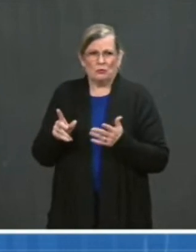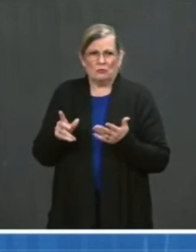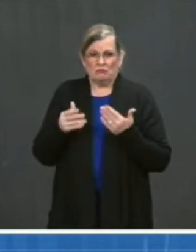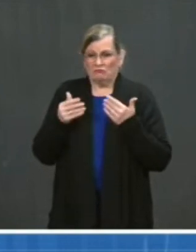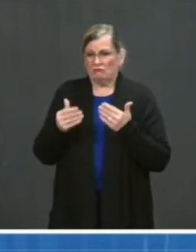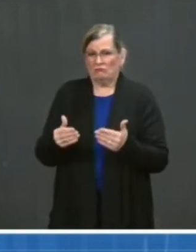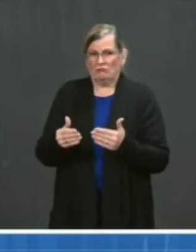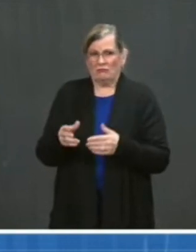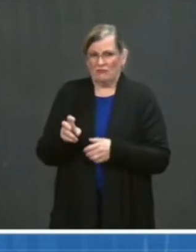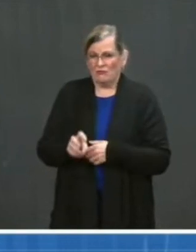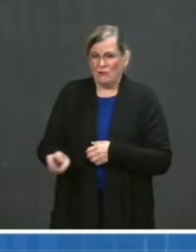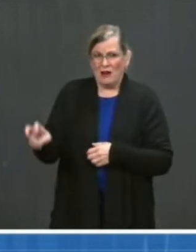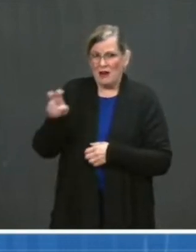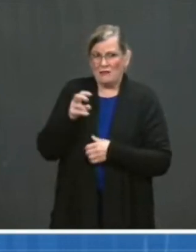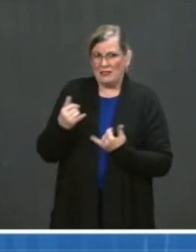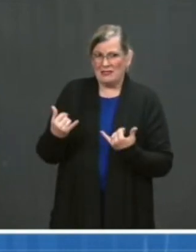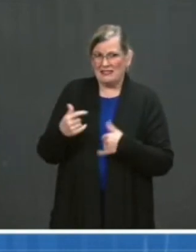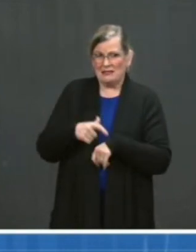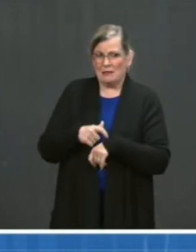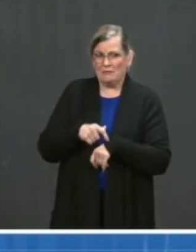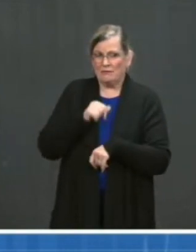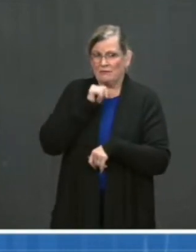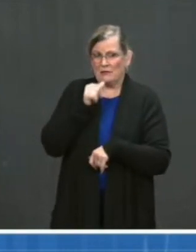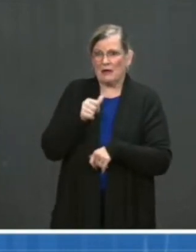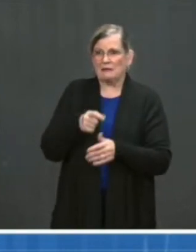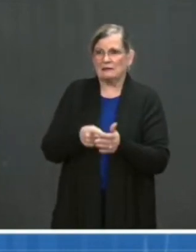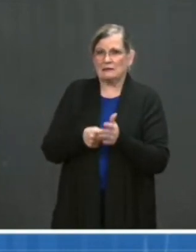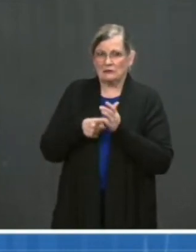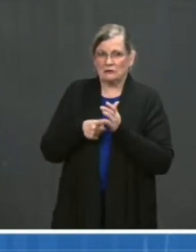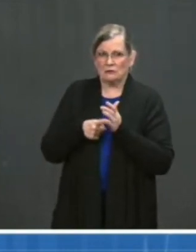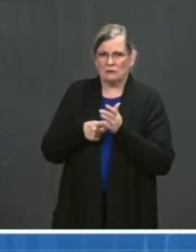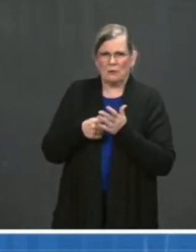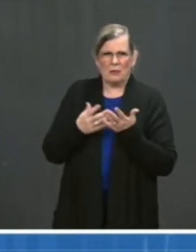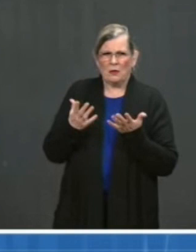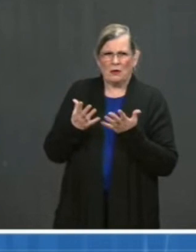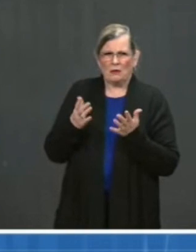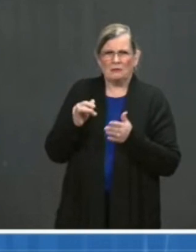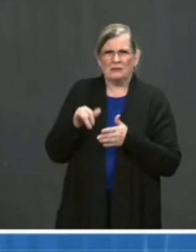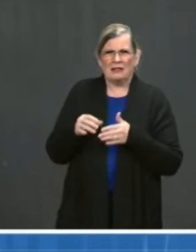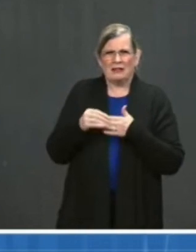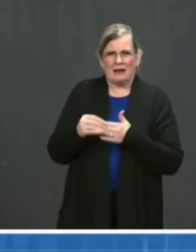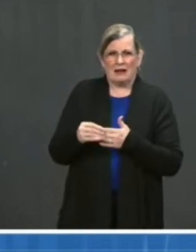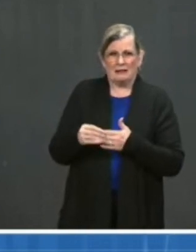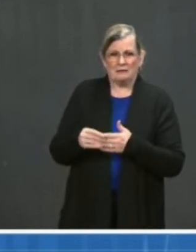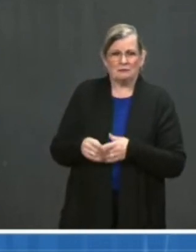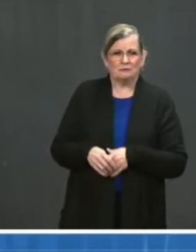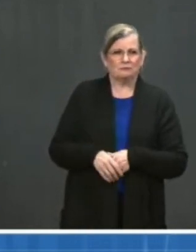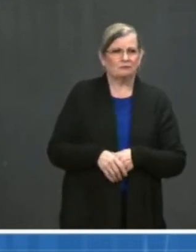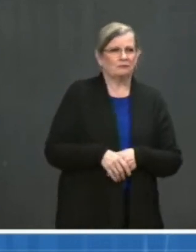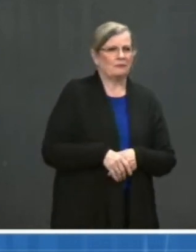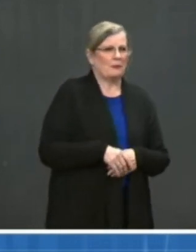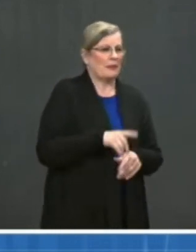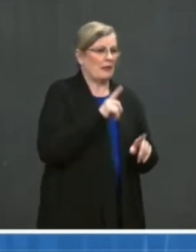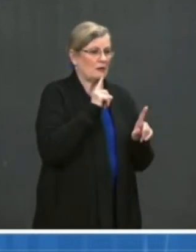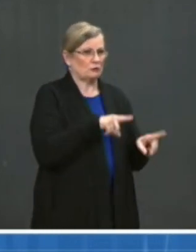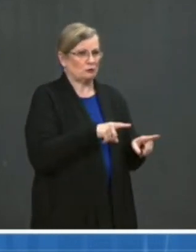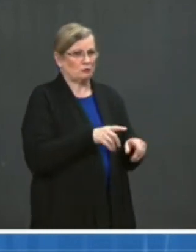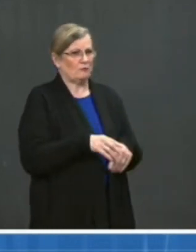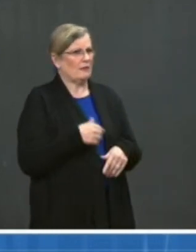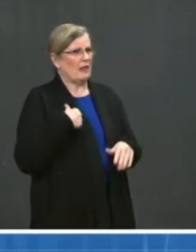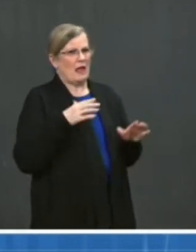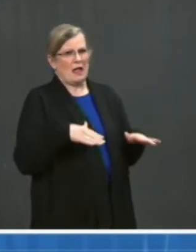Thank you for that question. Yes, we haven't changed our guidance for nonessential travel at all. We are not recommending travel at this time,